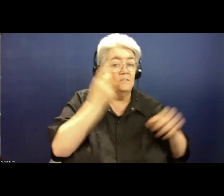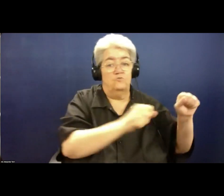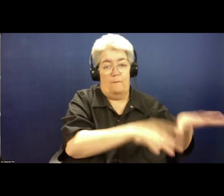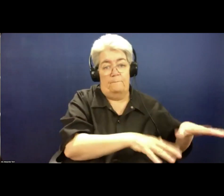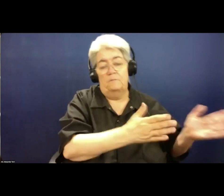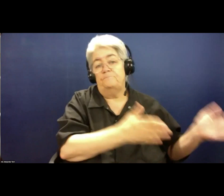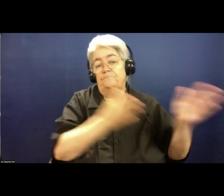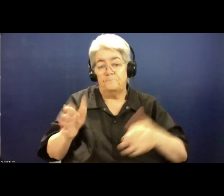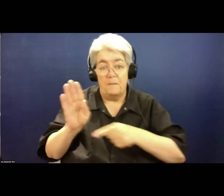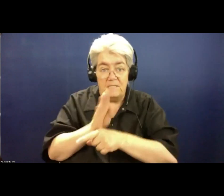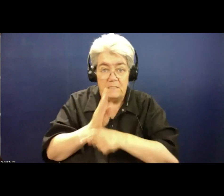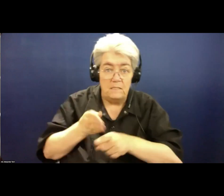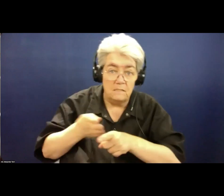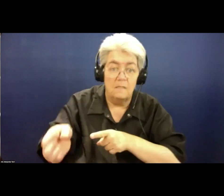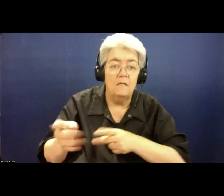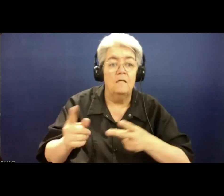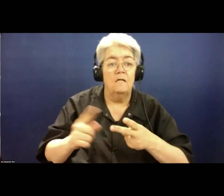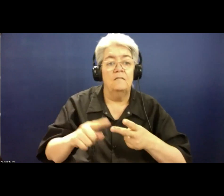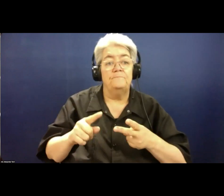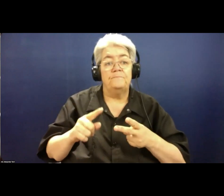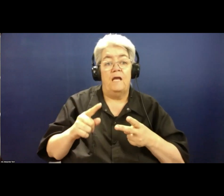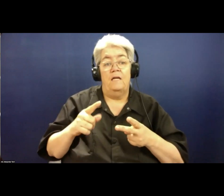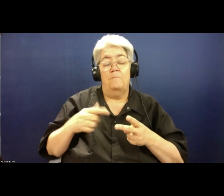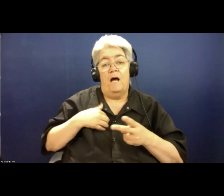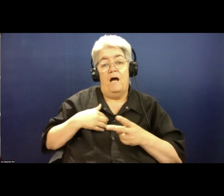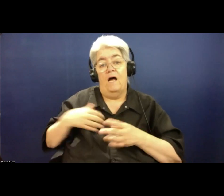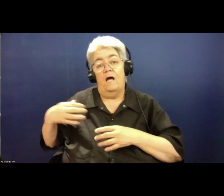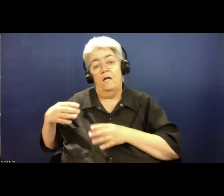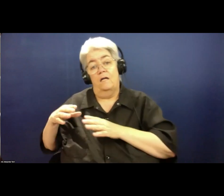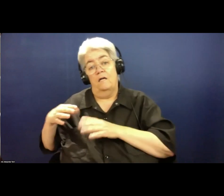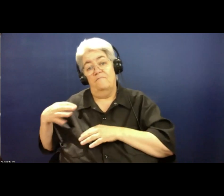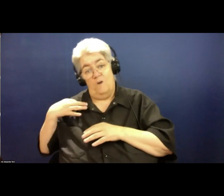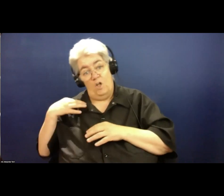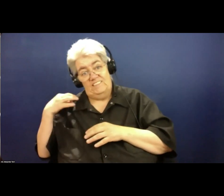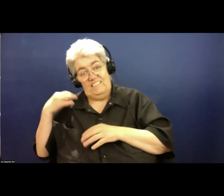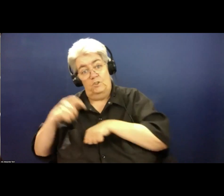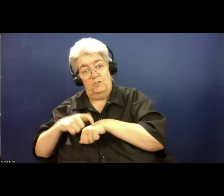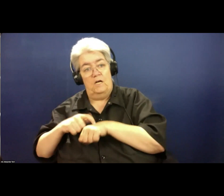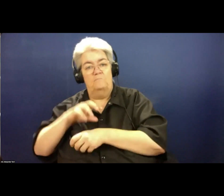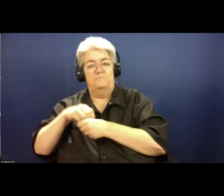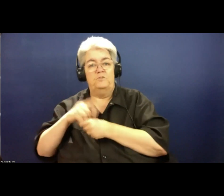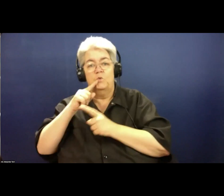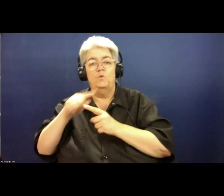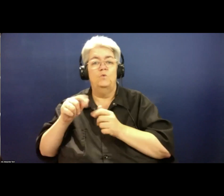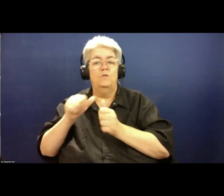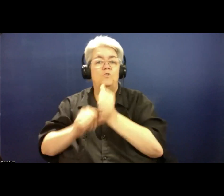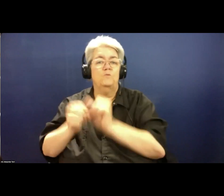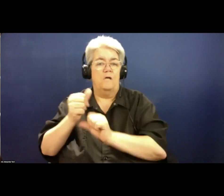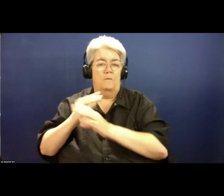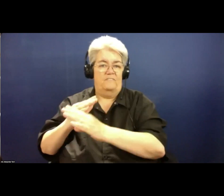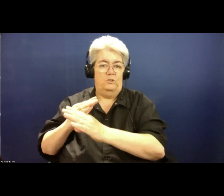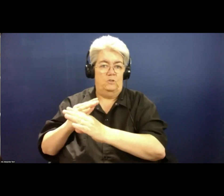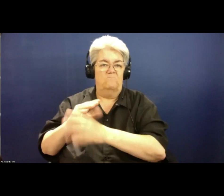but I particularly in my spare time, in my volunteer time, I went into suicide prevention for Lifeline.